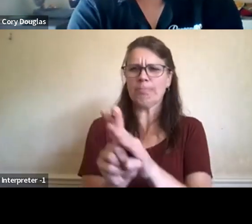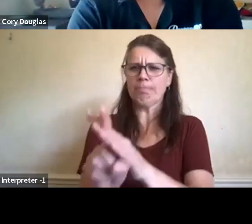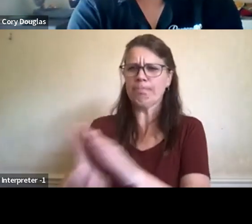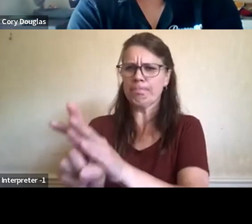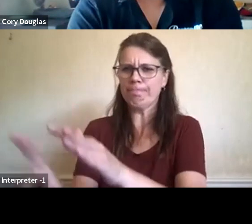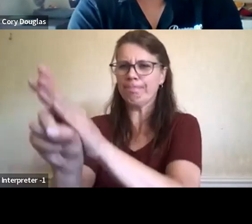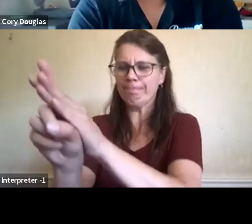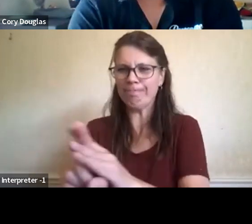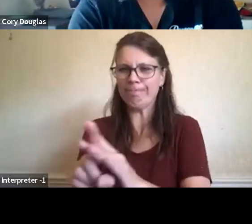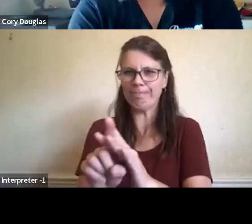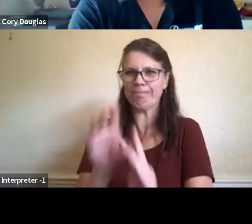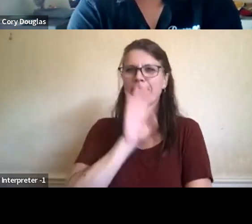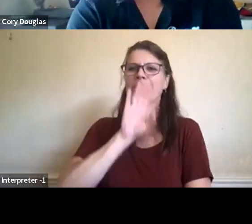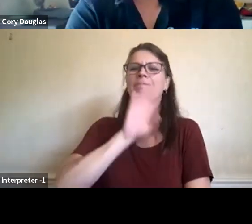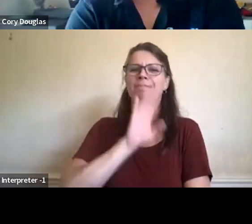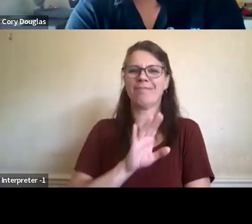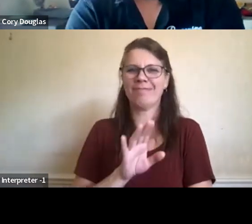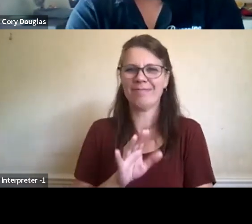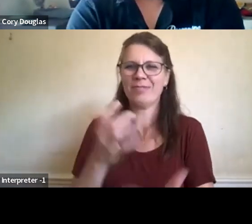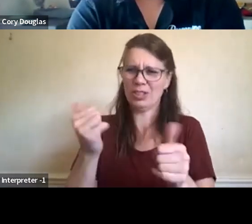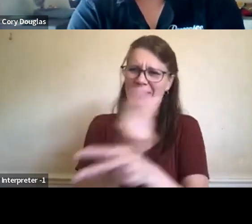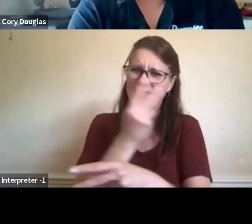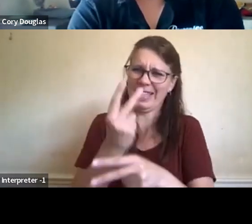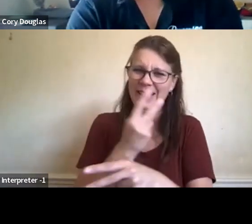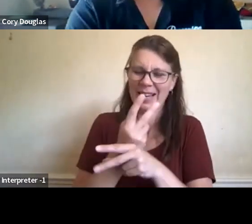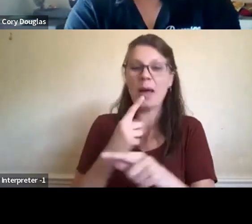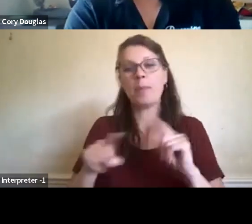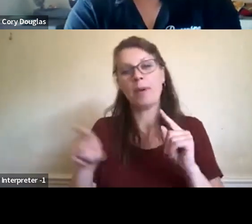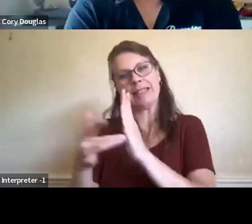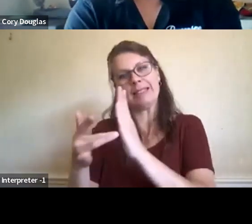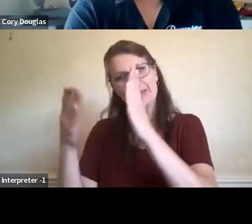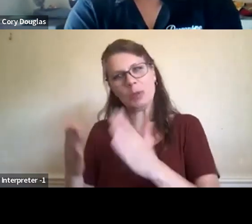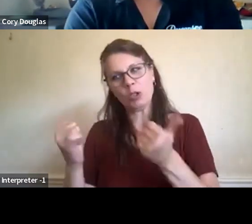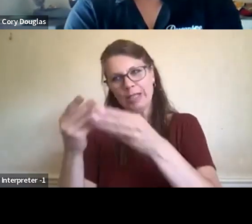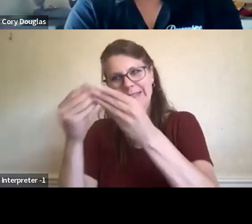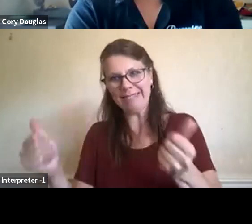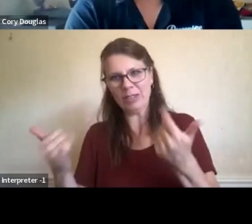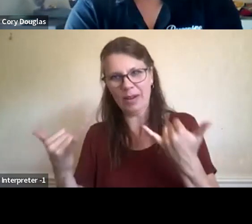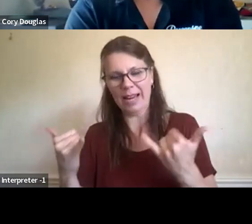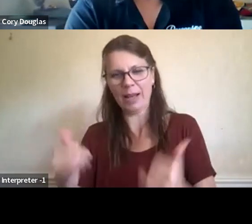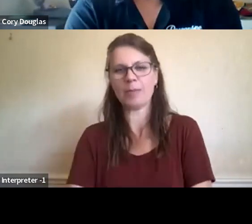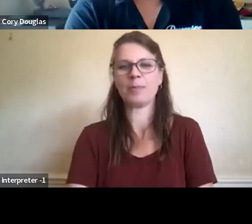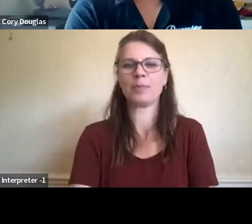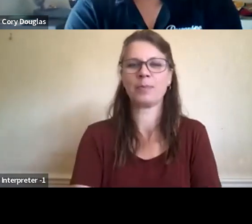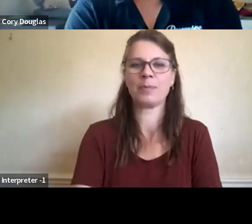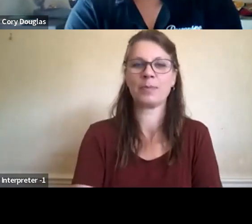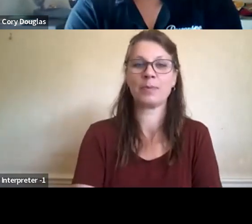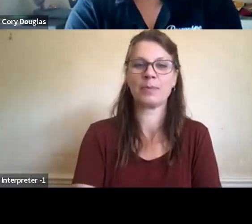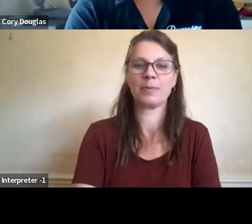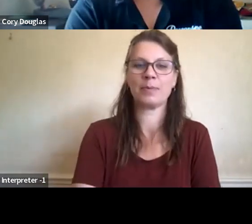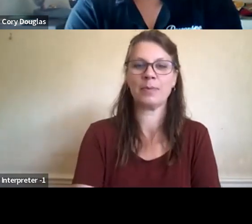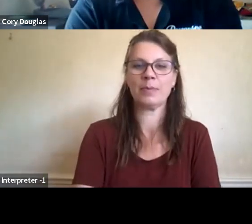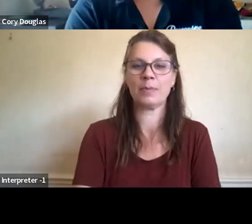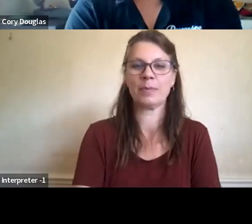put us in situations where we're hoping that tech will get started out effectively. Frank, Frank, I